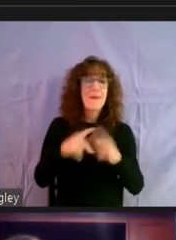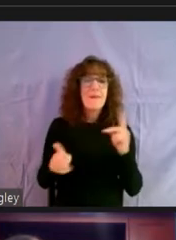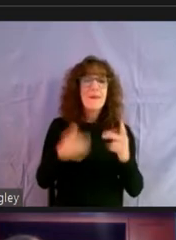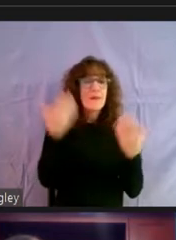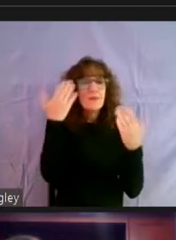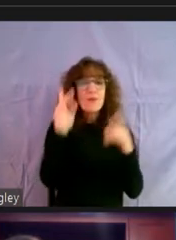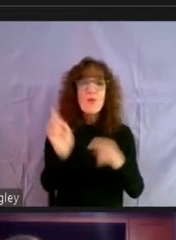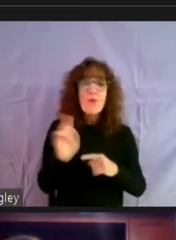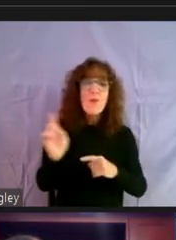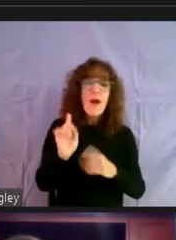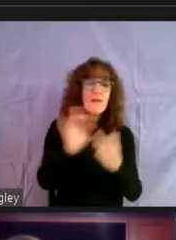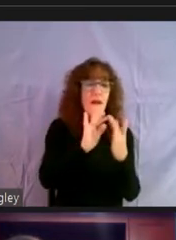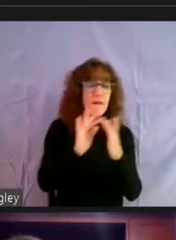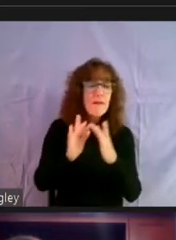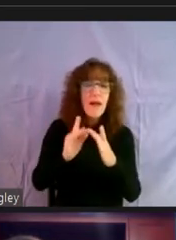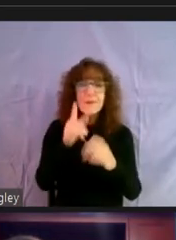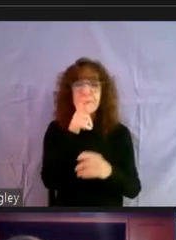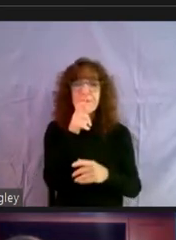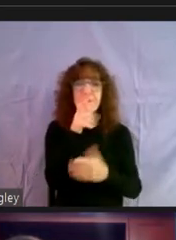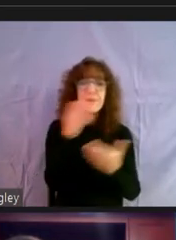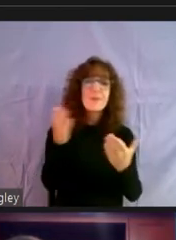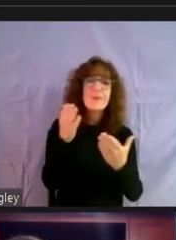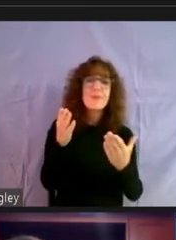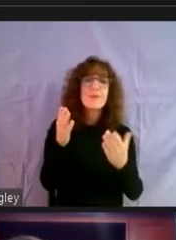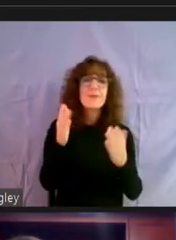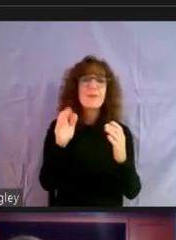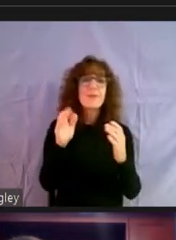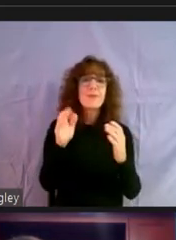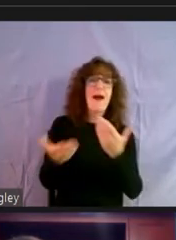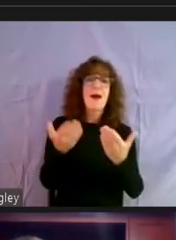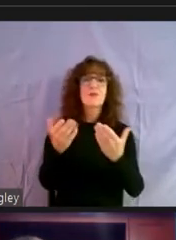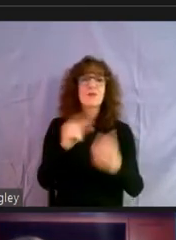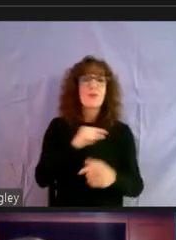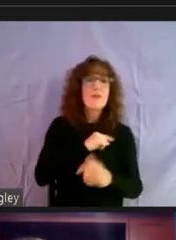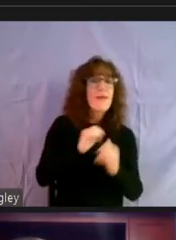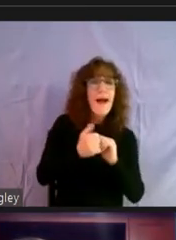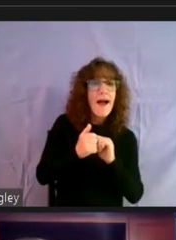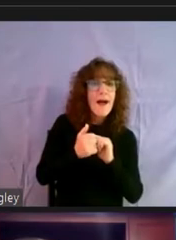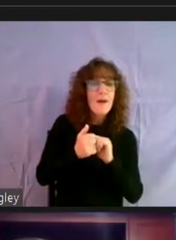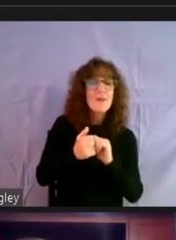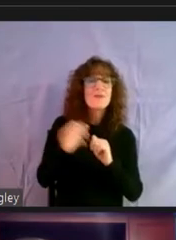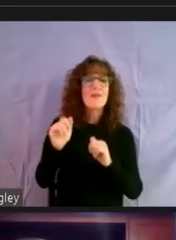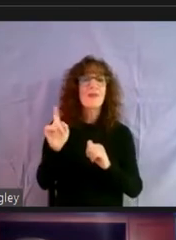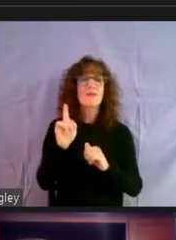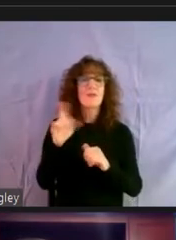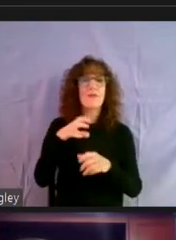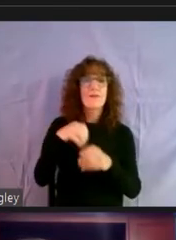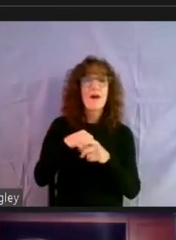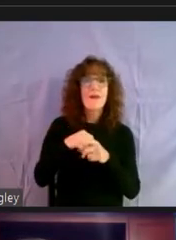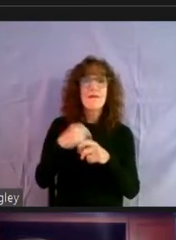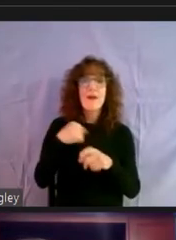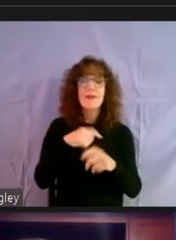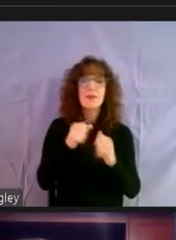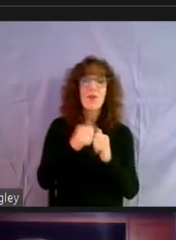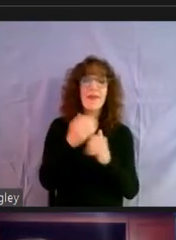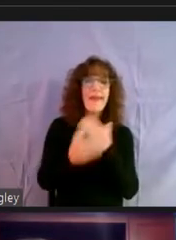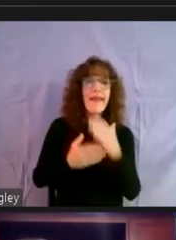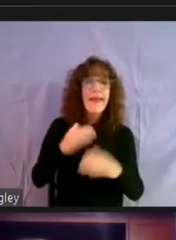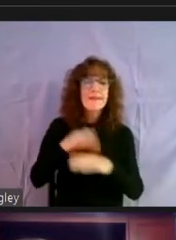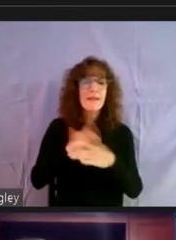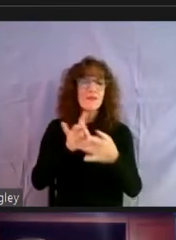resources or they don't know how to file it out or how to qualify. So that's where we come in with the hands-on